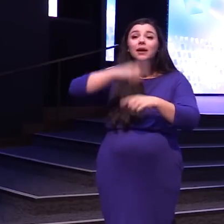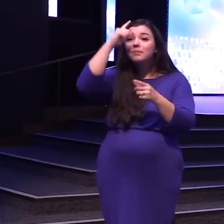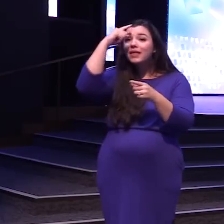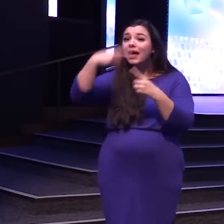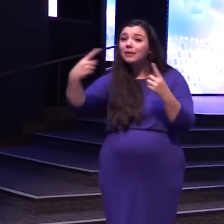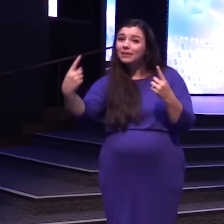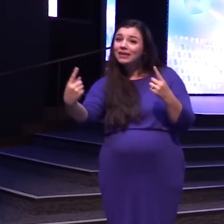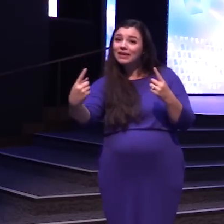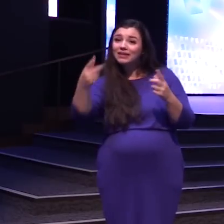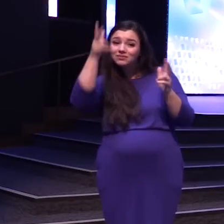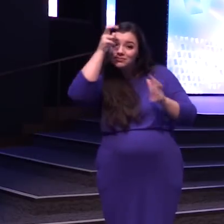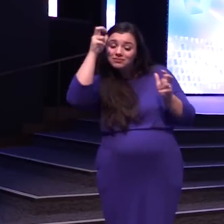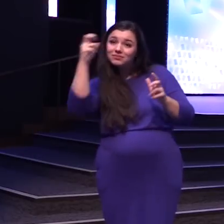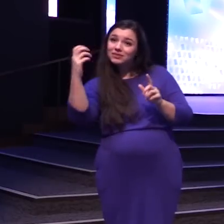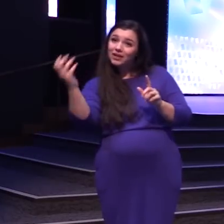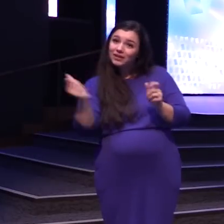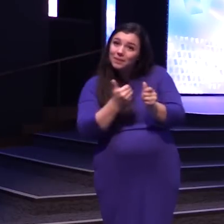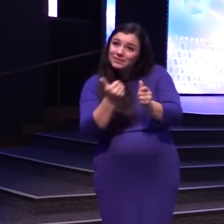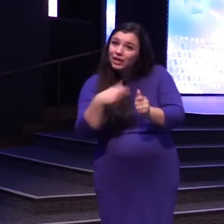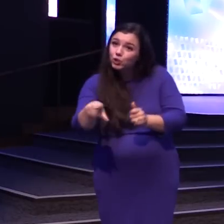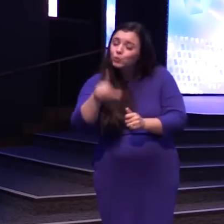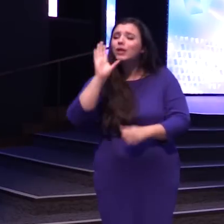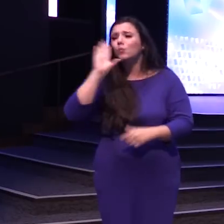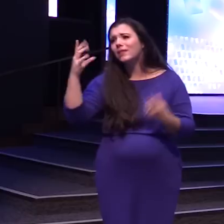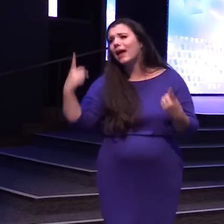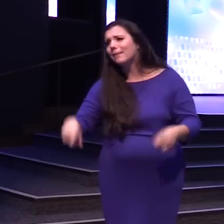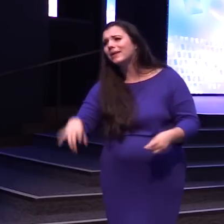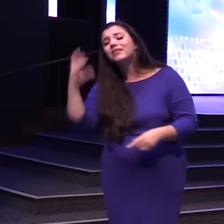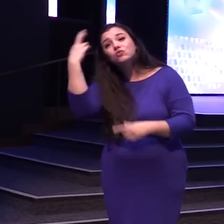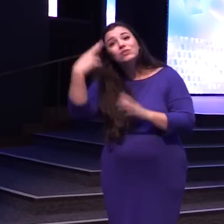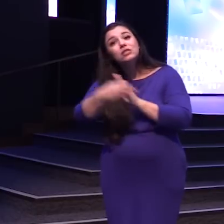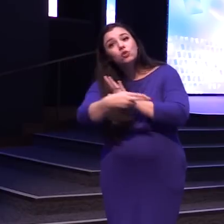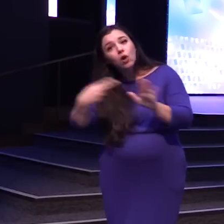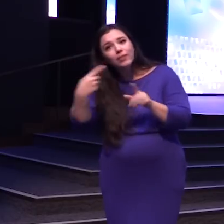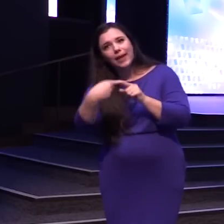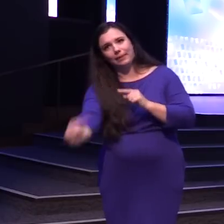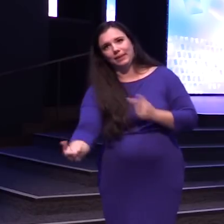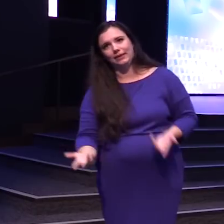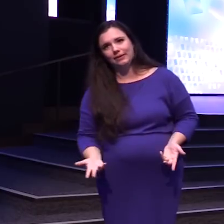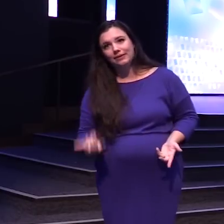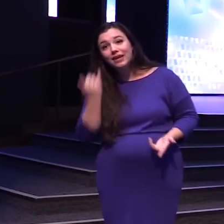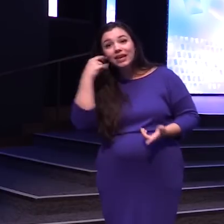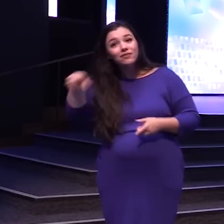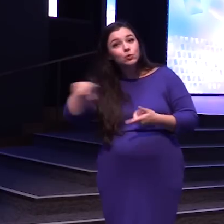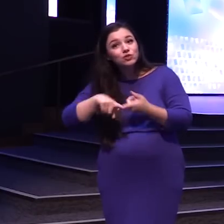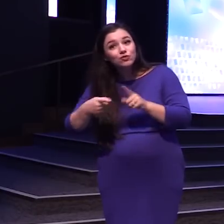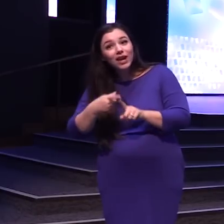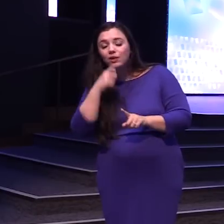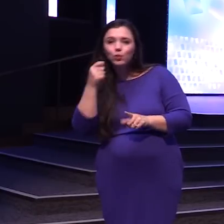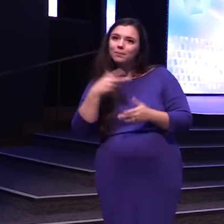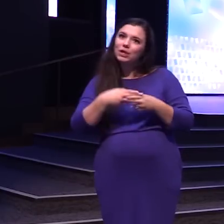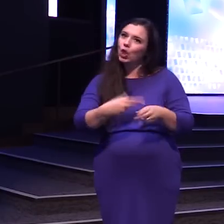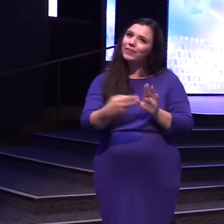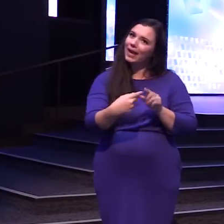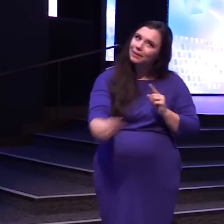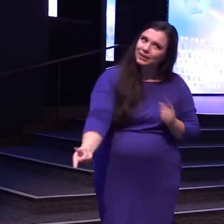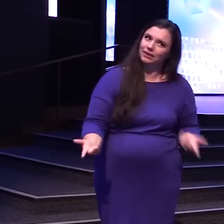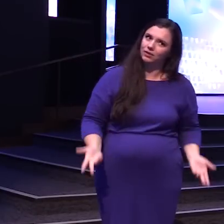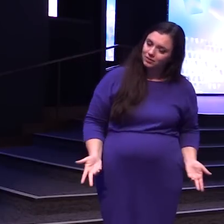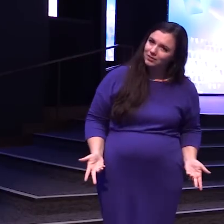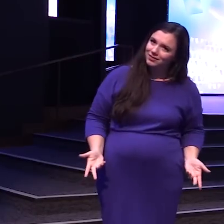comes At you Because he Will That's why He's called The enemy If he were A friend He wouldn't Be called The enemy